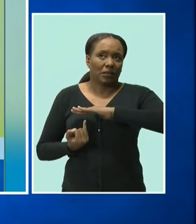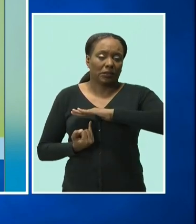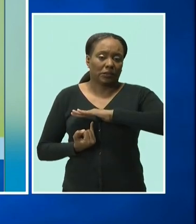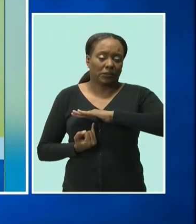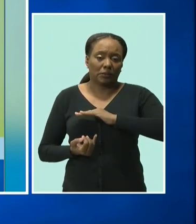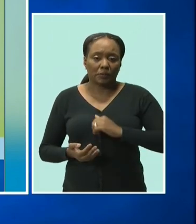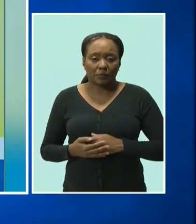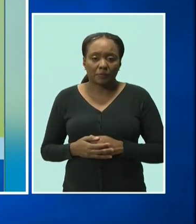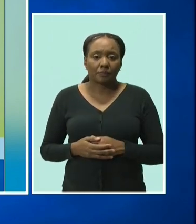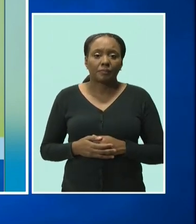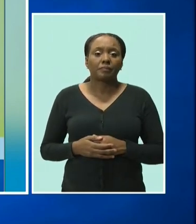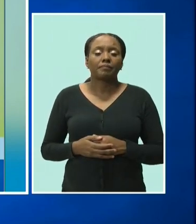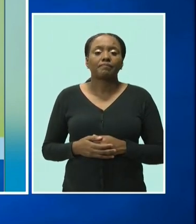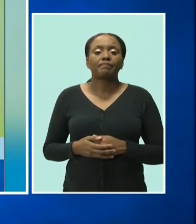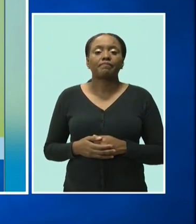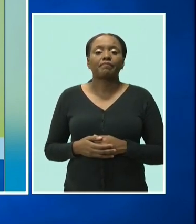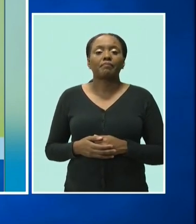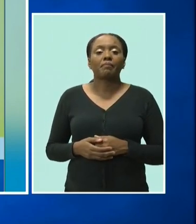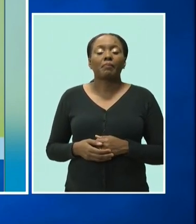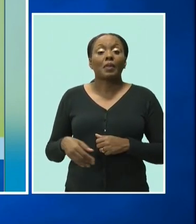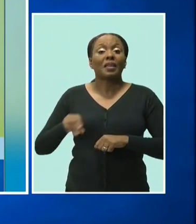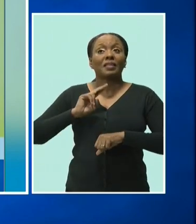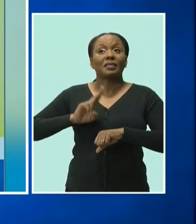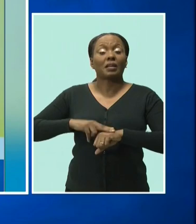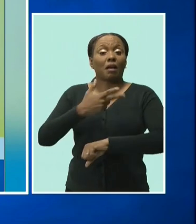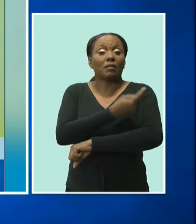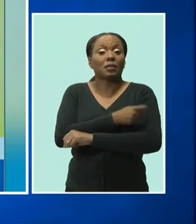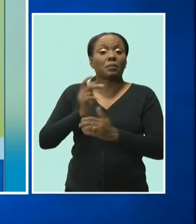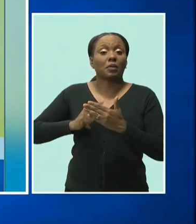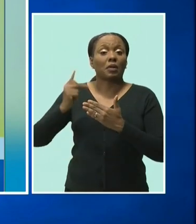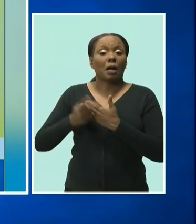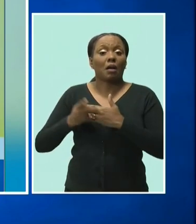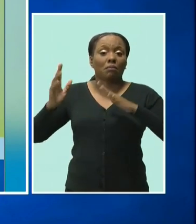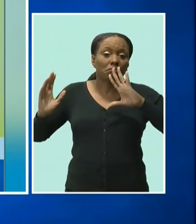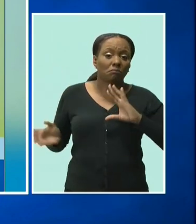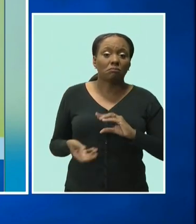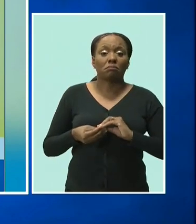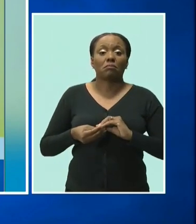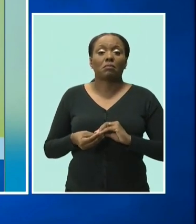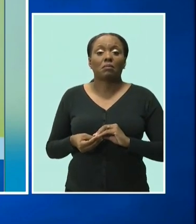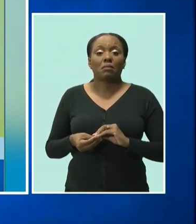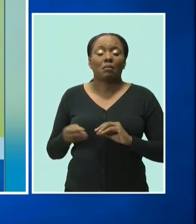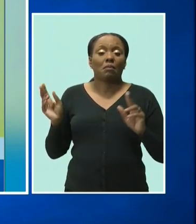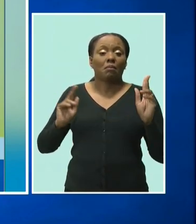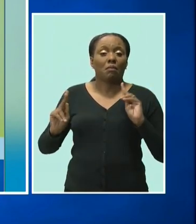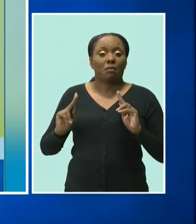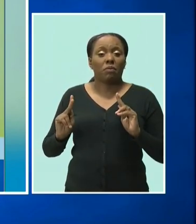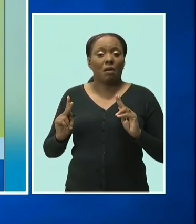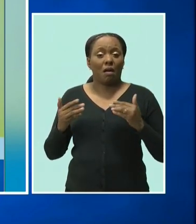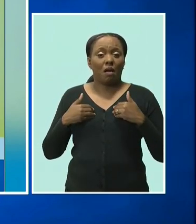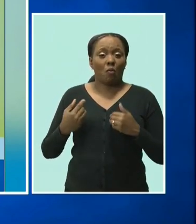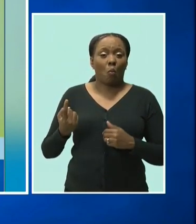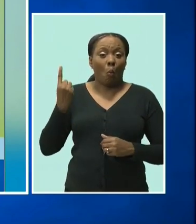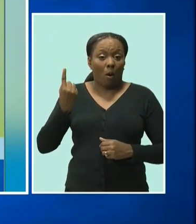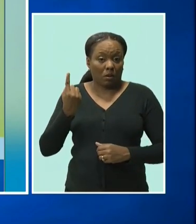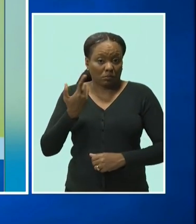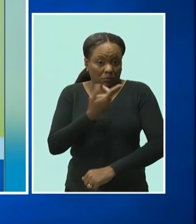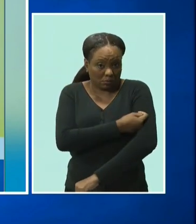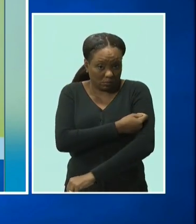Under the National Vaccination Programme, the total number of people with at least one dose is 150